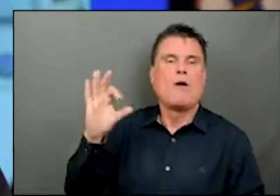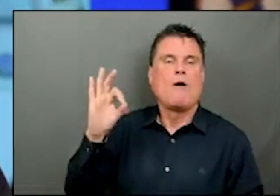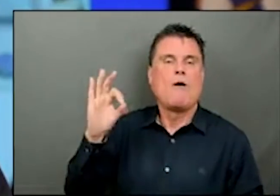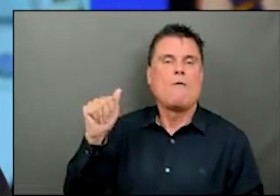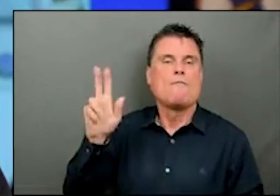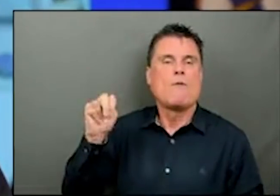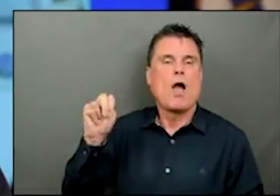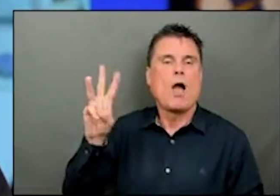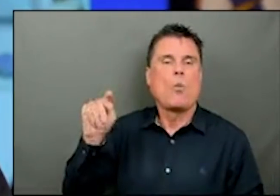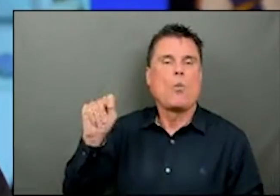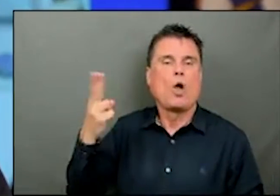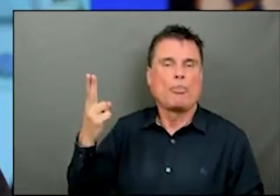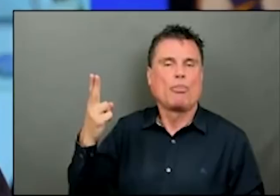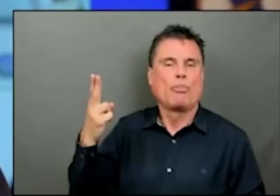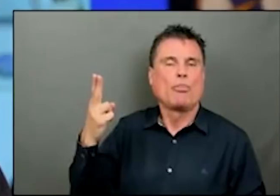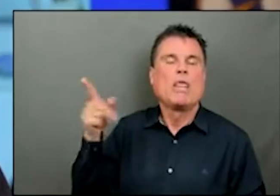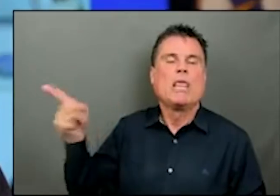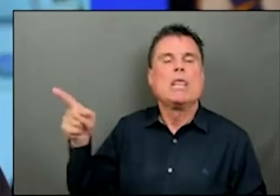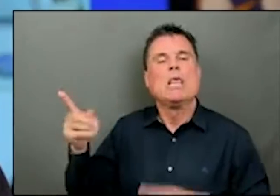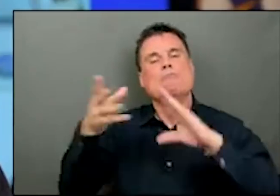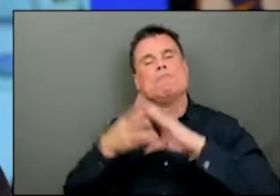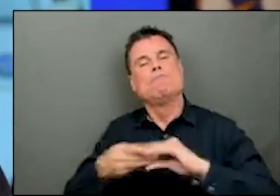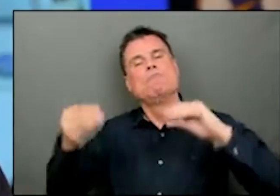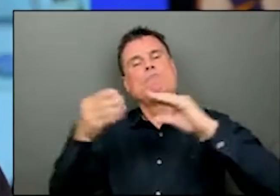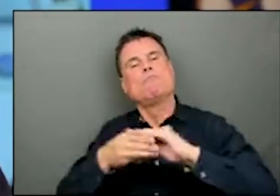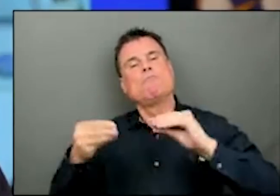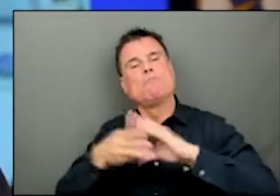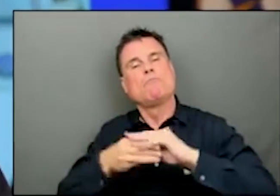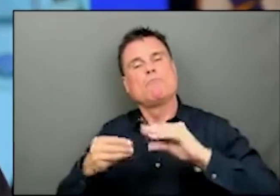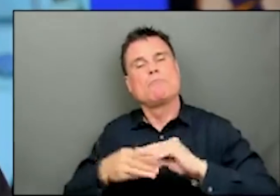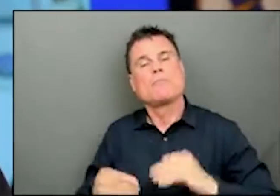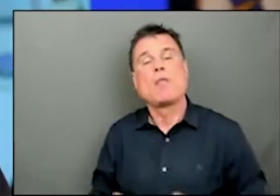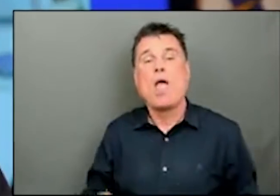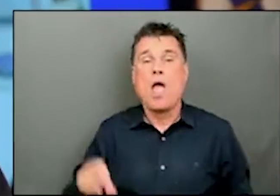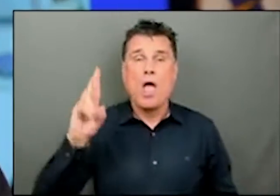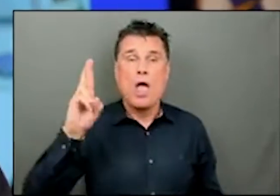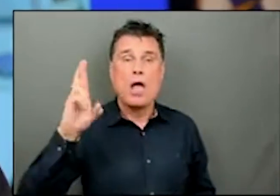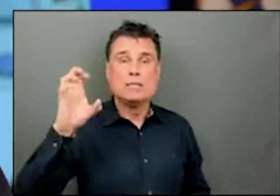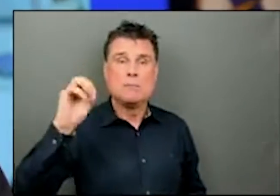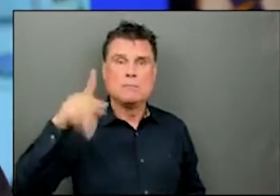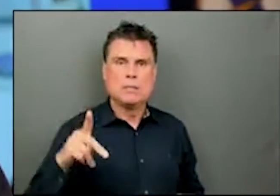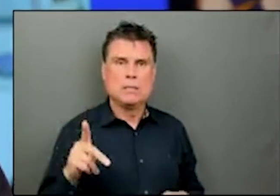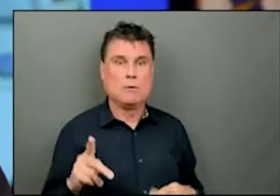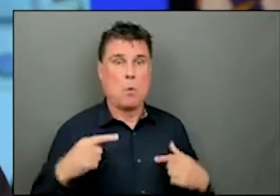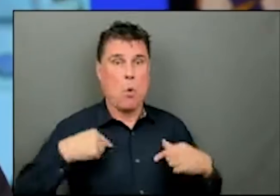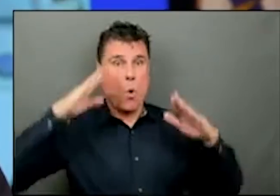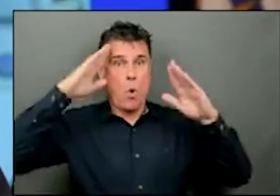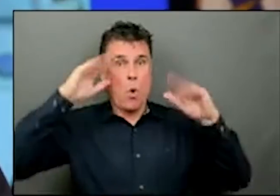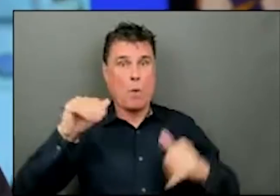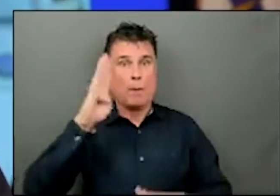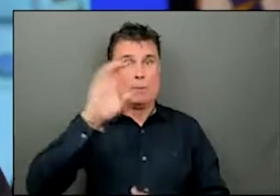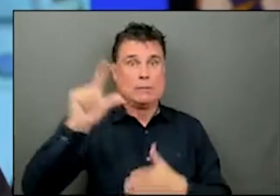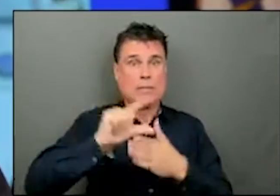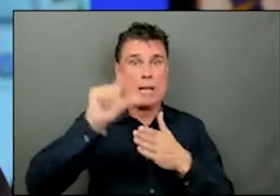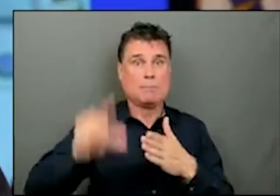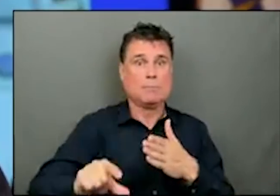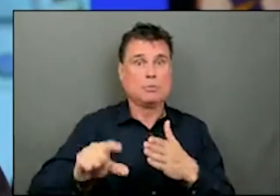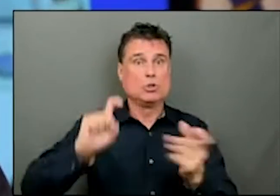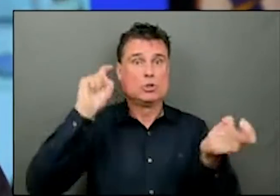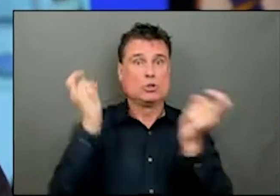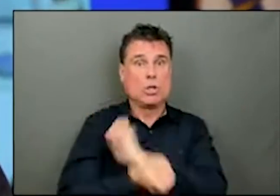update, the RCMP union for one seemed hopeful that your government may back off on the checkpoint system altogether or at least